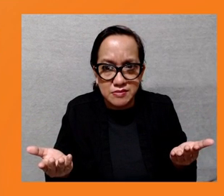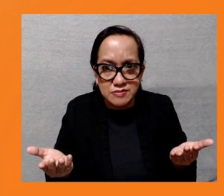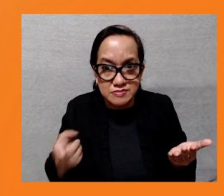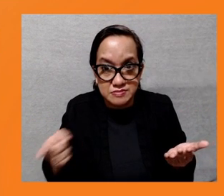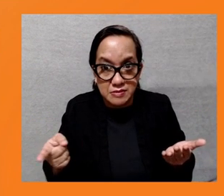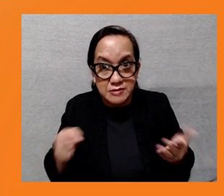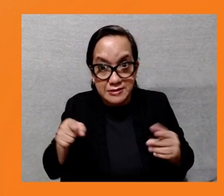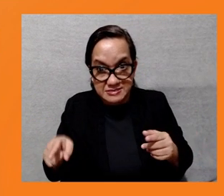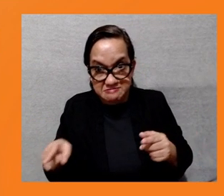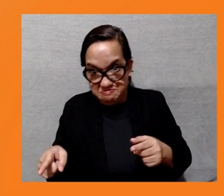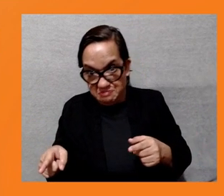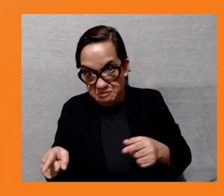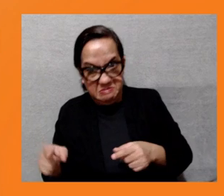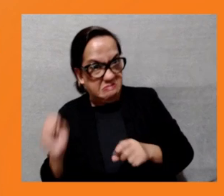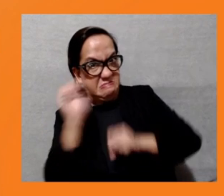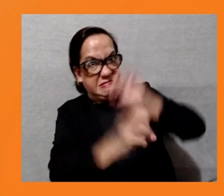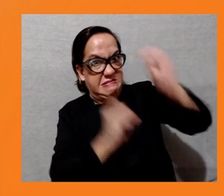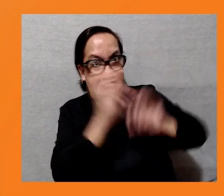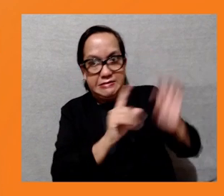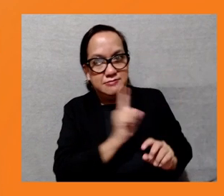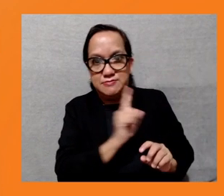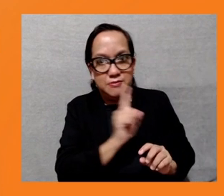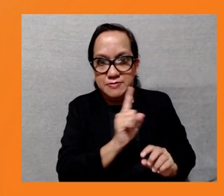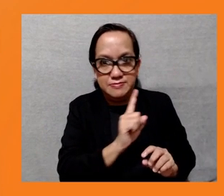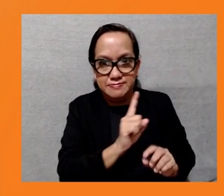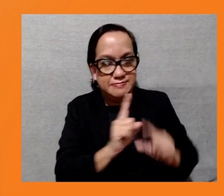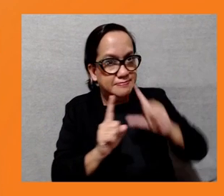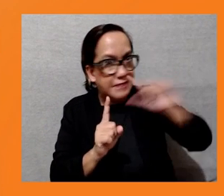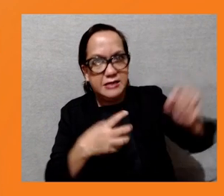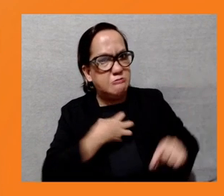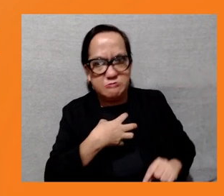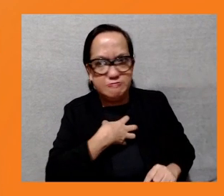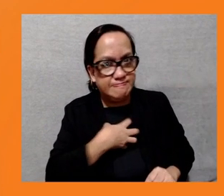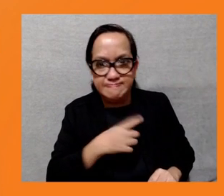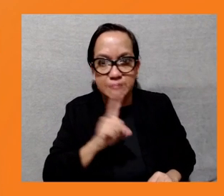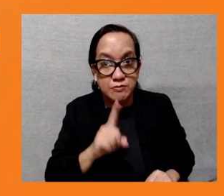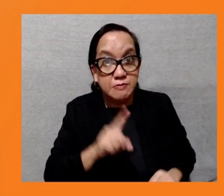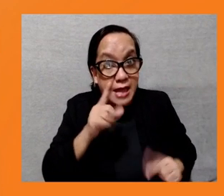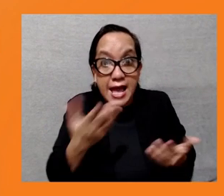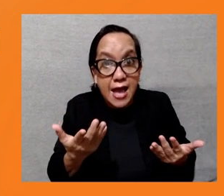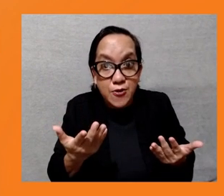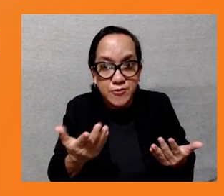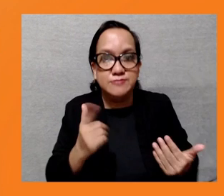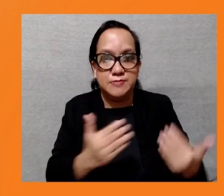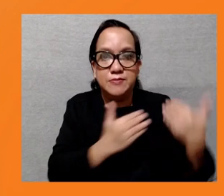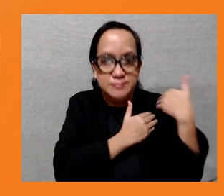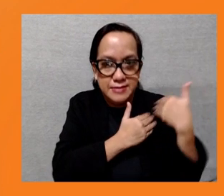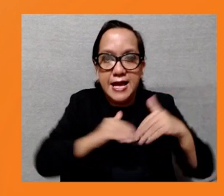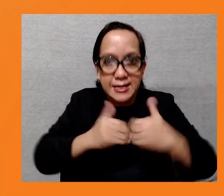accountability mechanism, yes, ADB is looking at a review of the accountability mechanism.